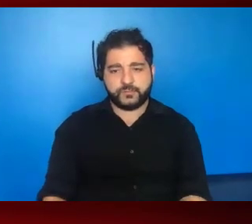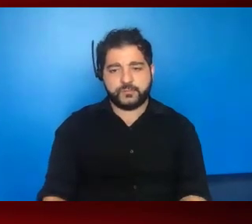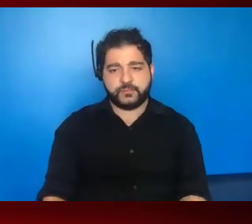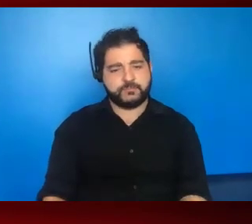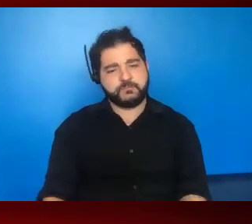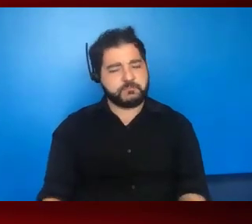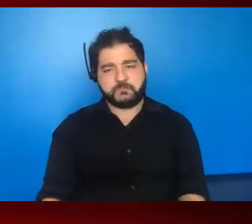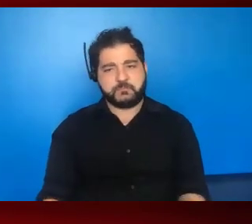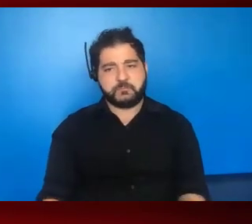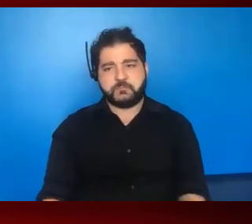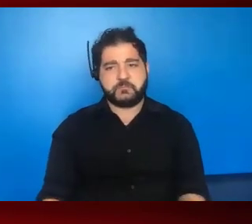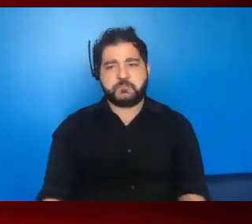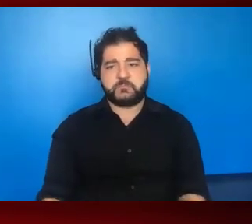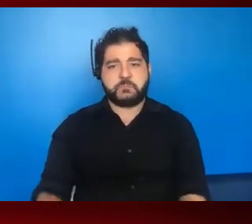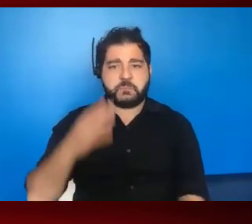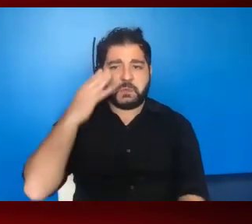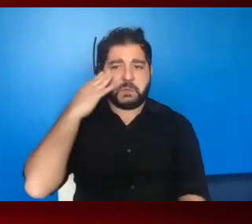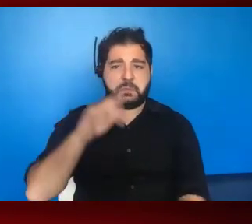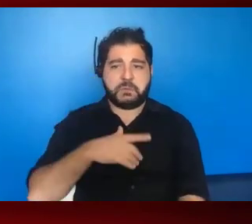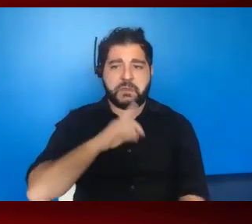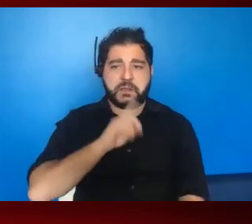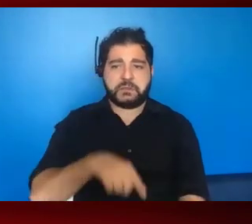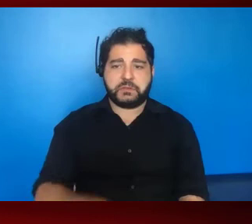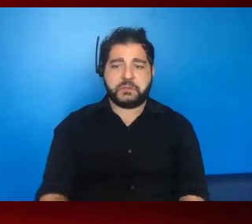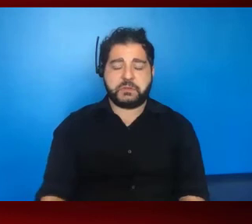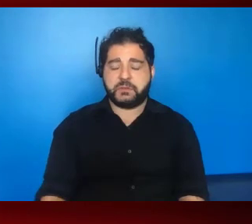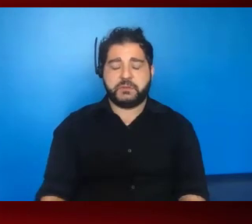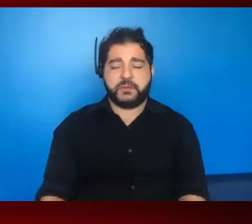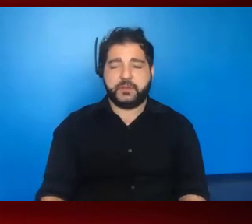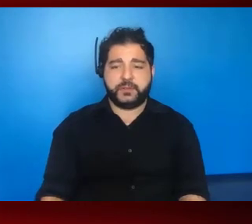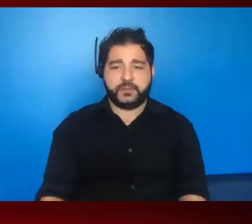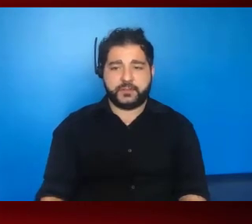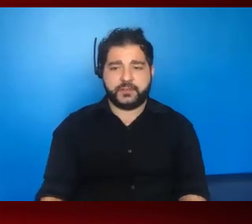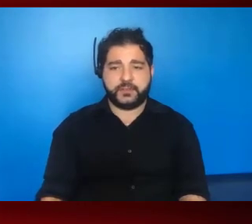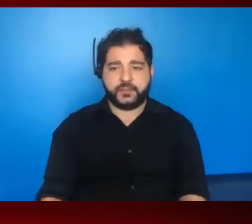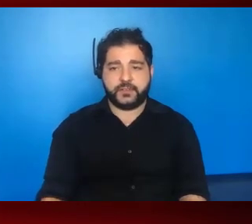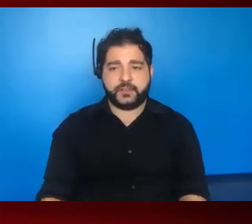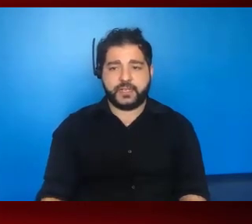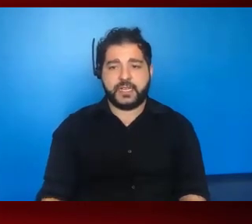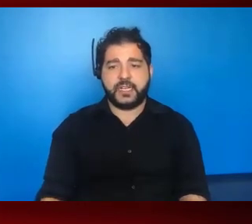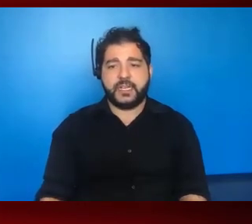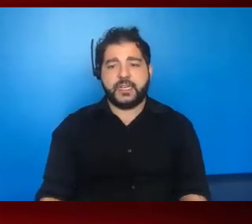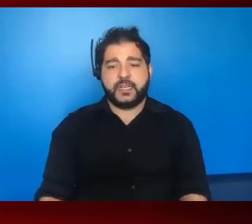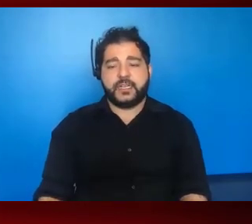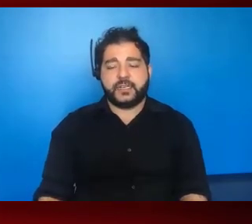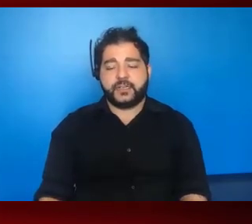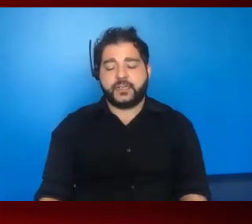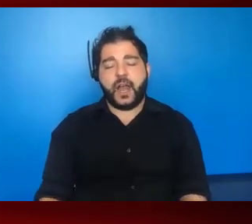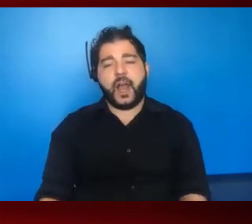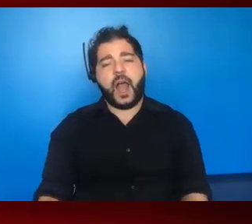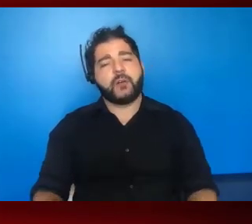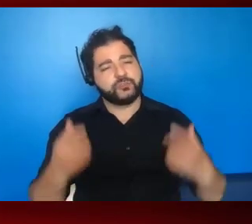Yeah, I don't, I don't know that I have an answer for that. Um, I could try, I would say I'm a big, um, fan